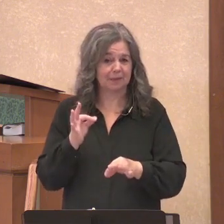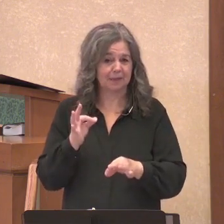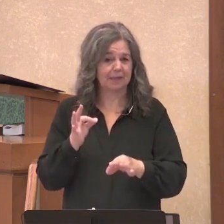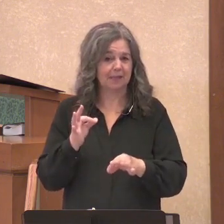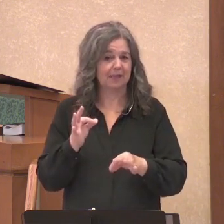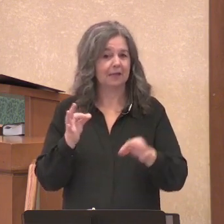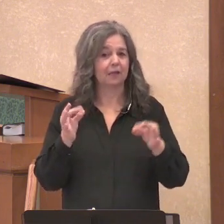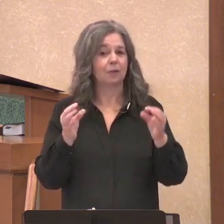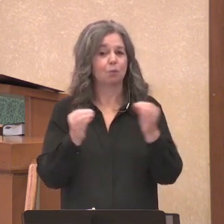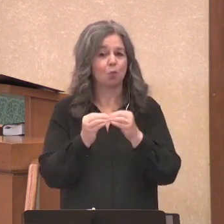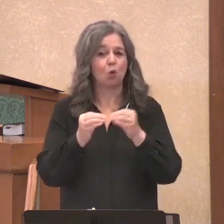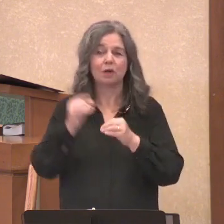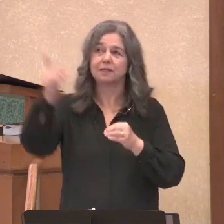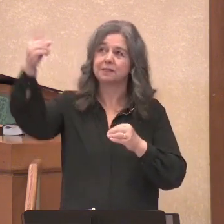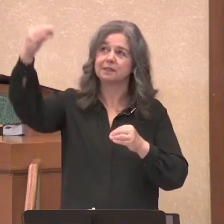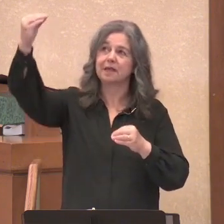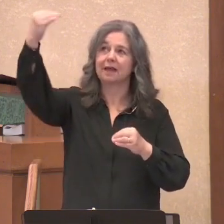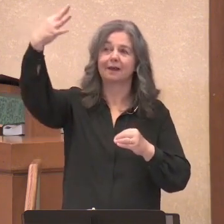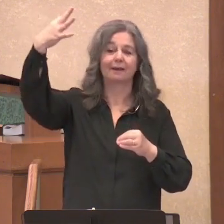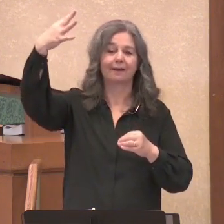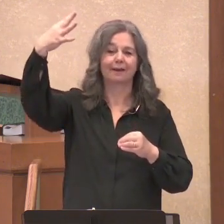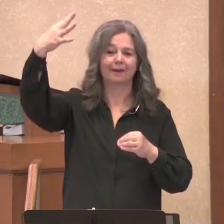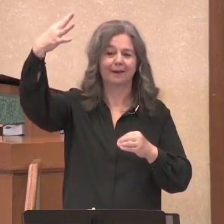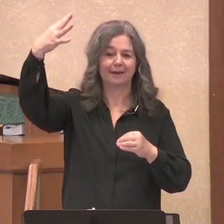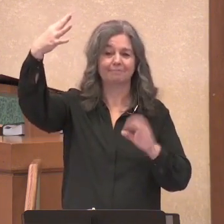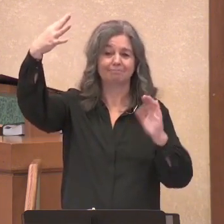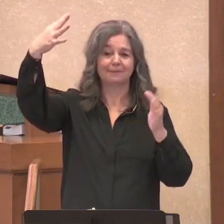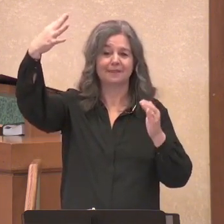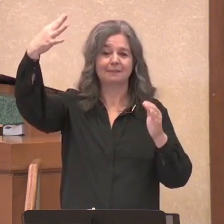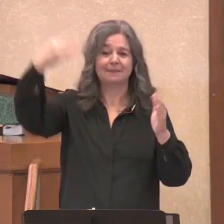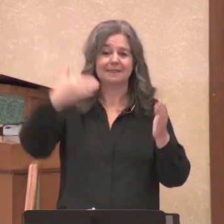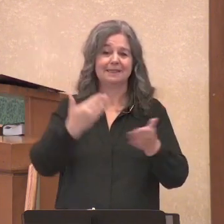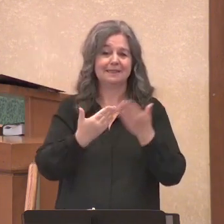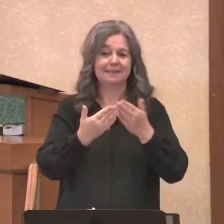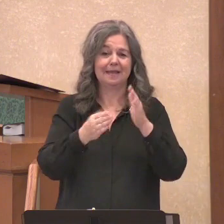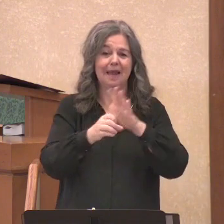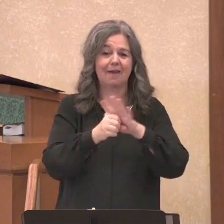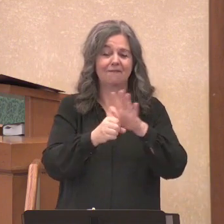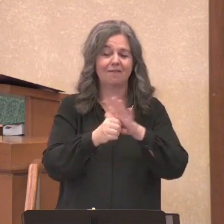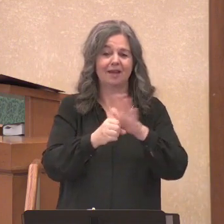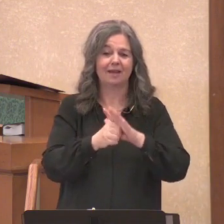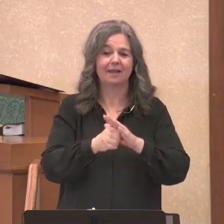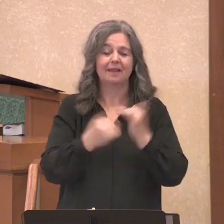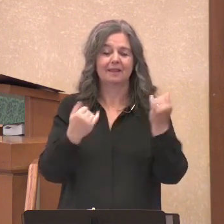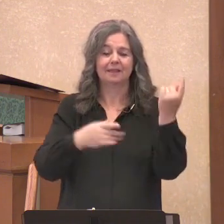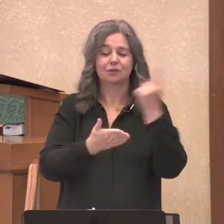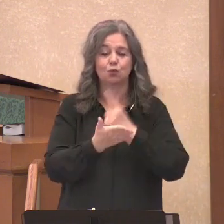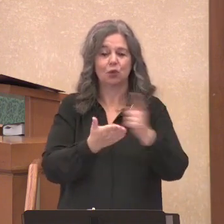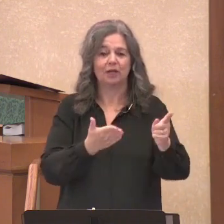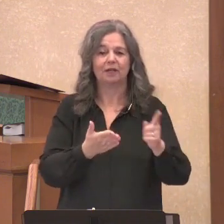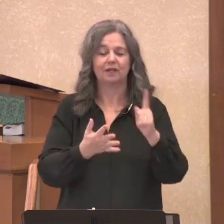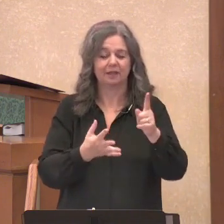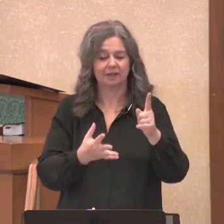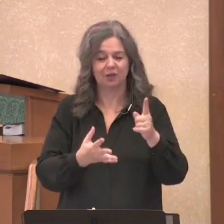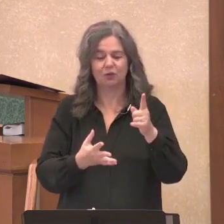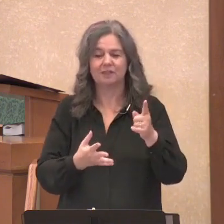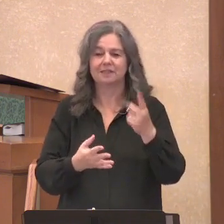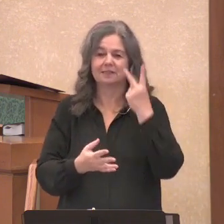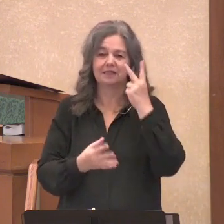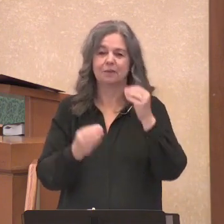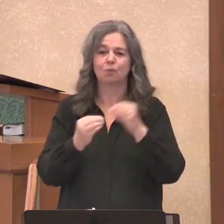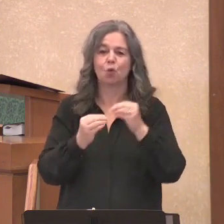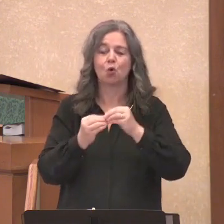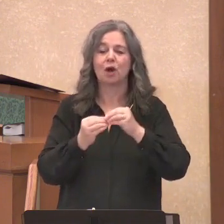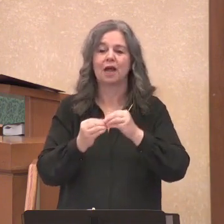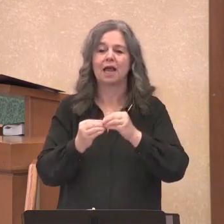sunlight. Seems simple enough. And I hope that this coming week allows more of that light in not only